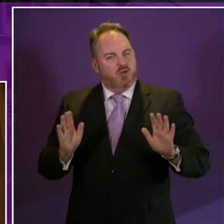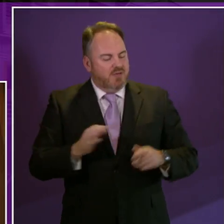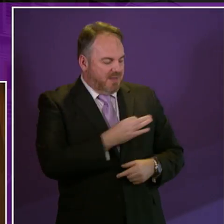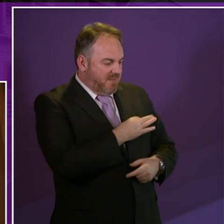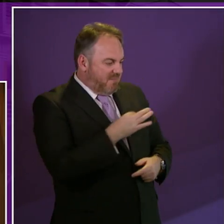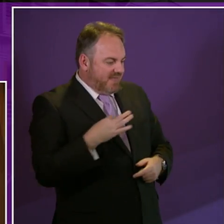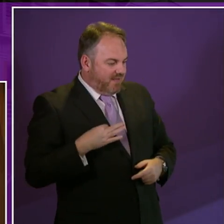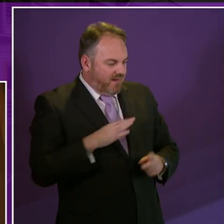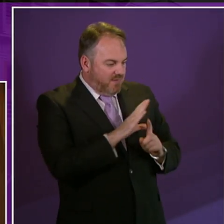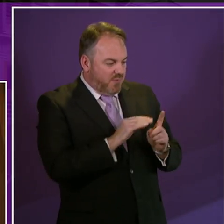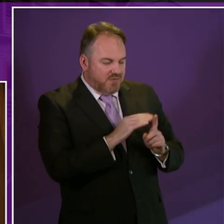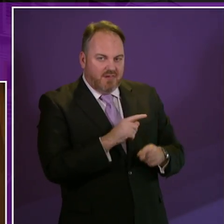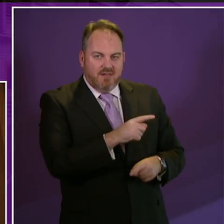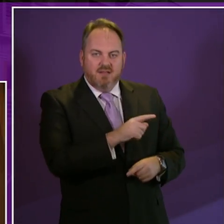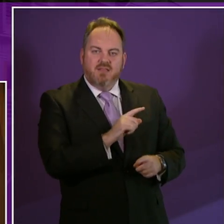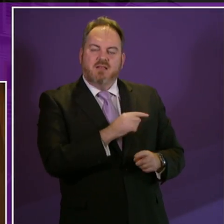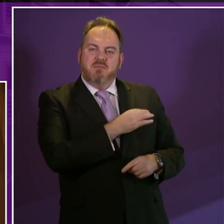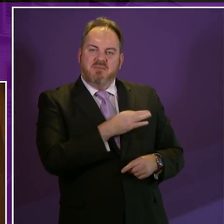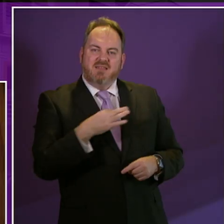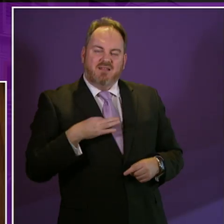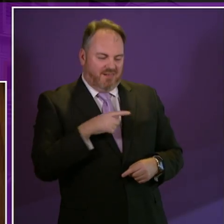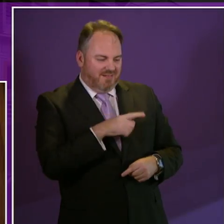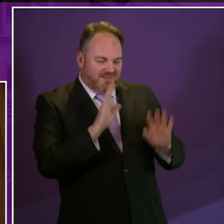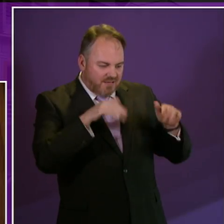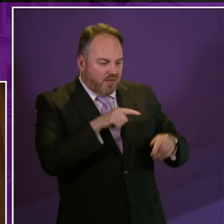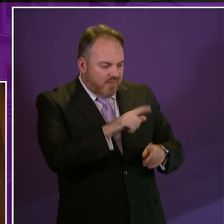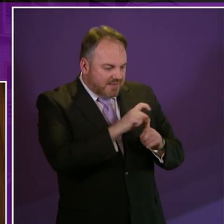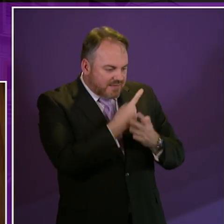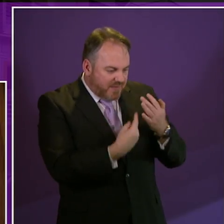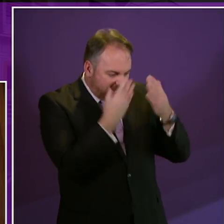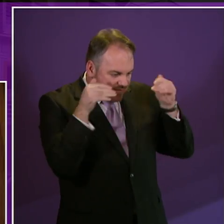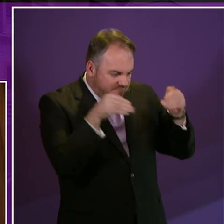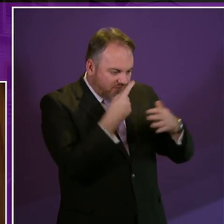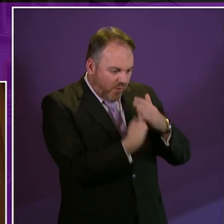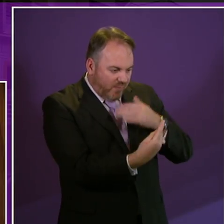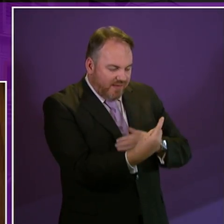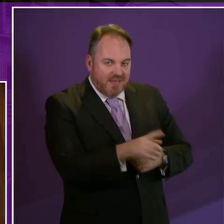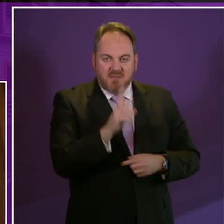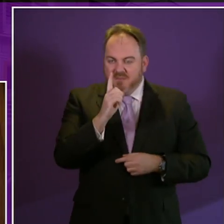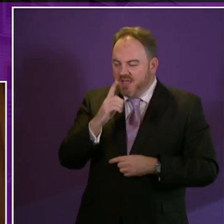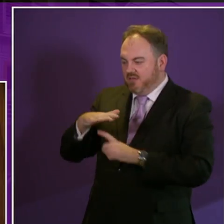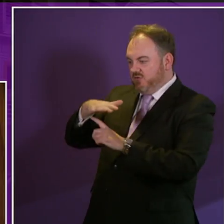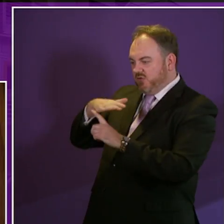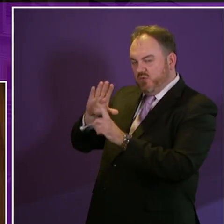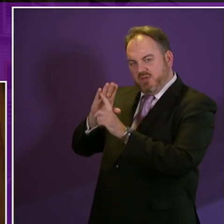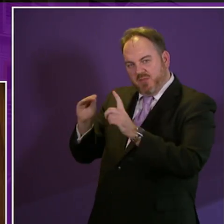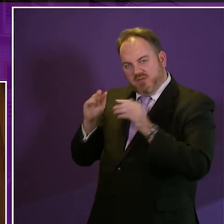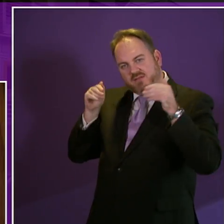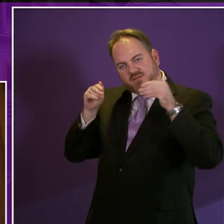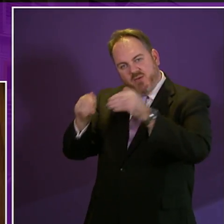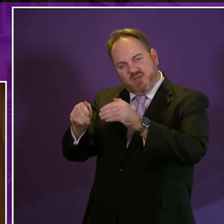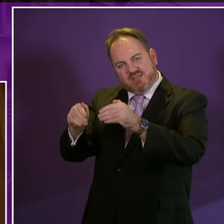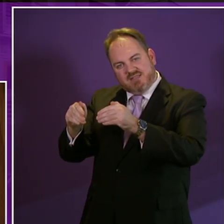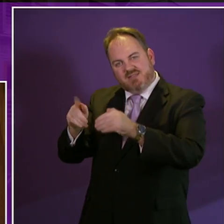to be disabled by their impairment, the social model views disability as the relationship between the individual and society. This